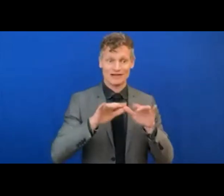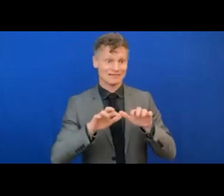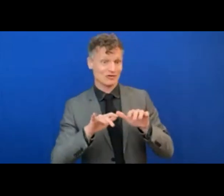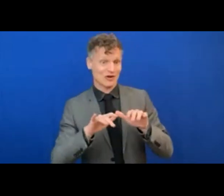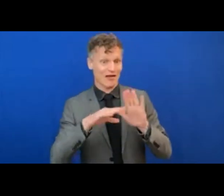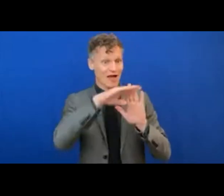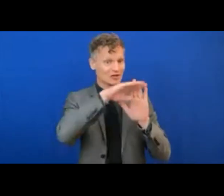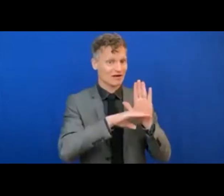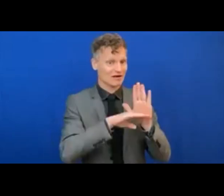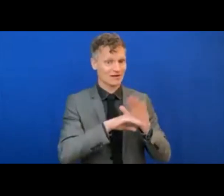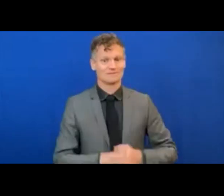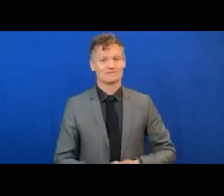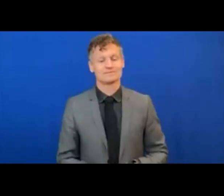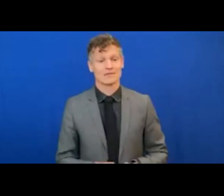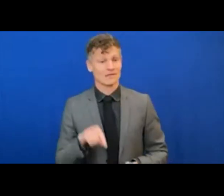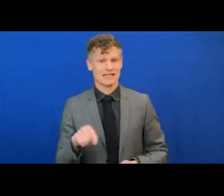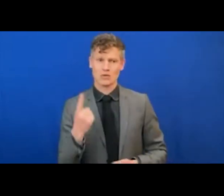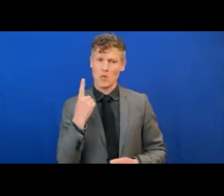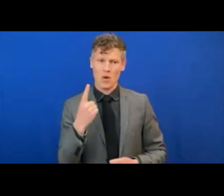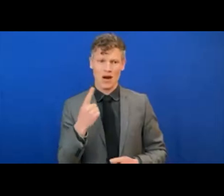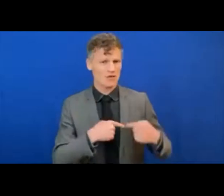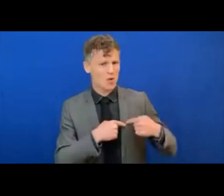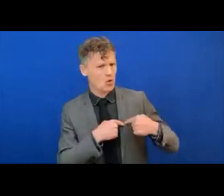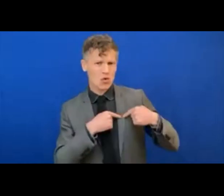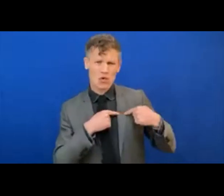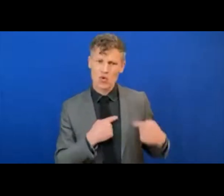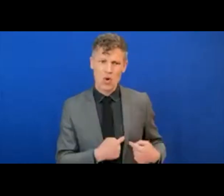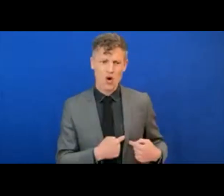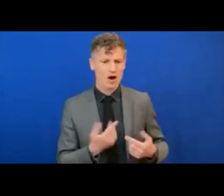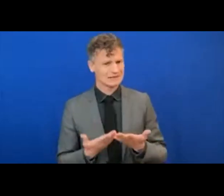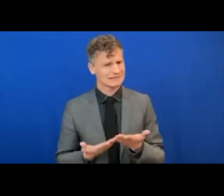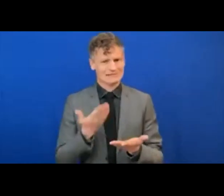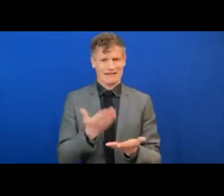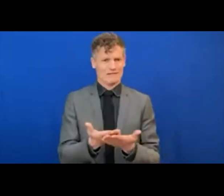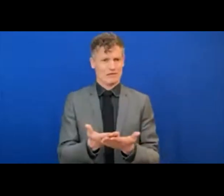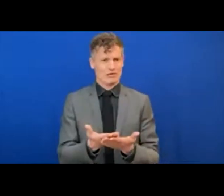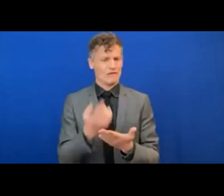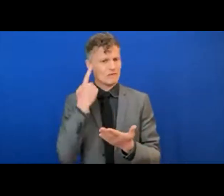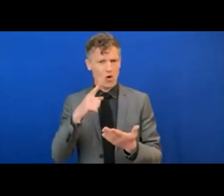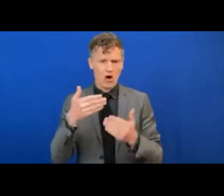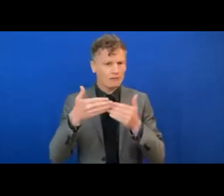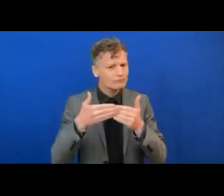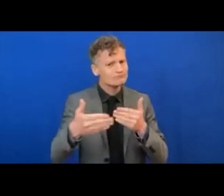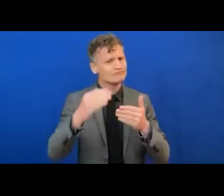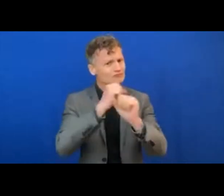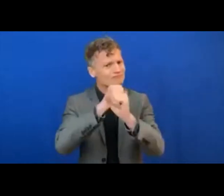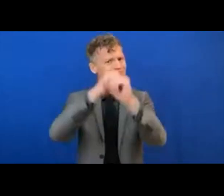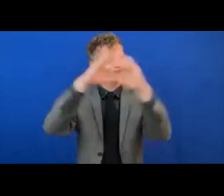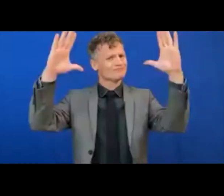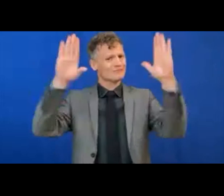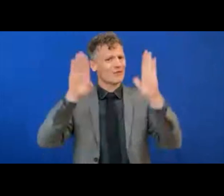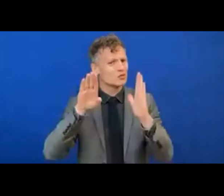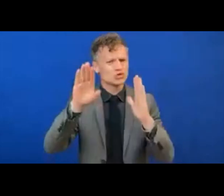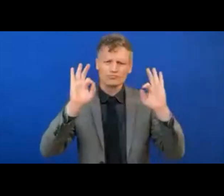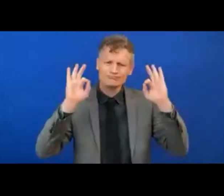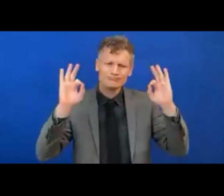enablers in the path towards a brighter, more resilient, and inclusive future. In these exceptional times